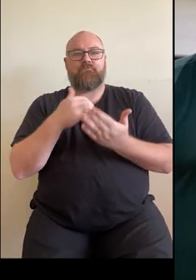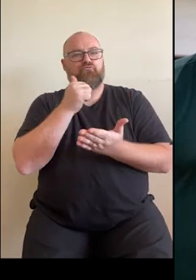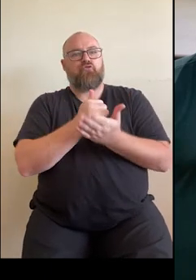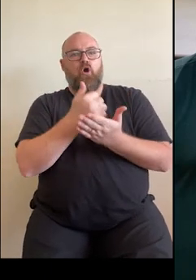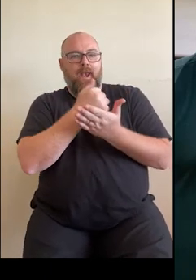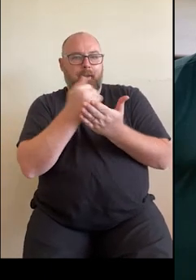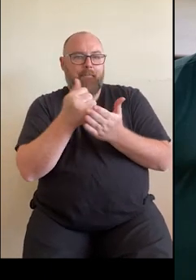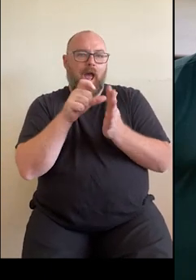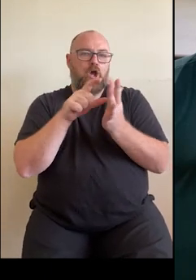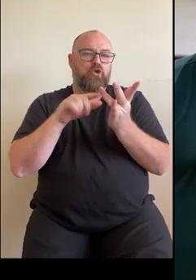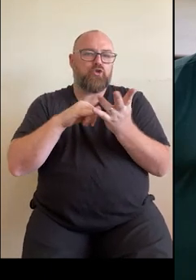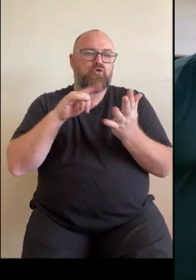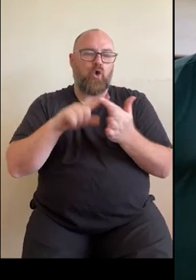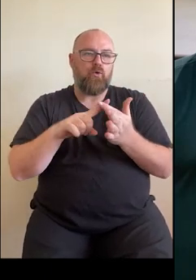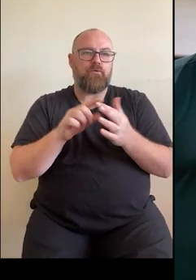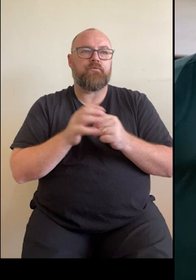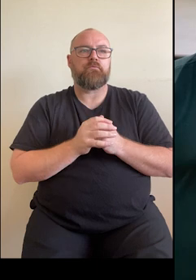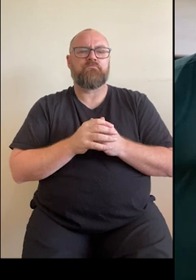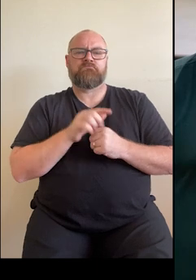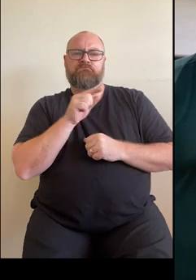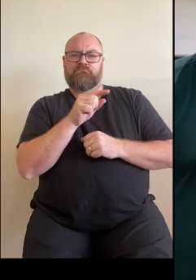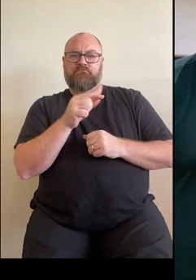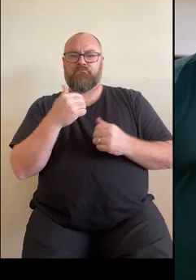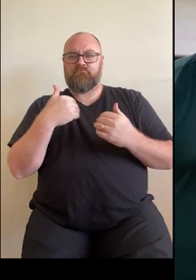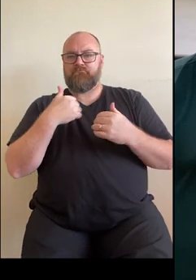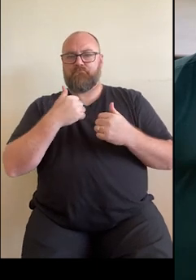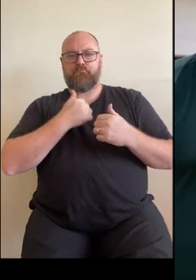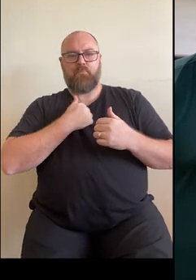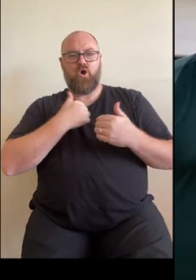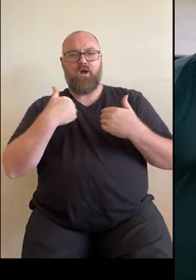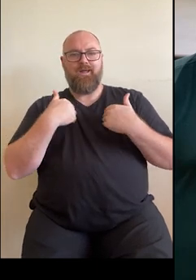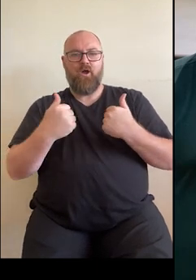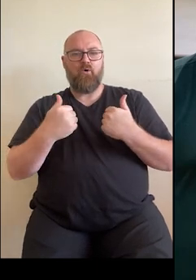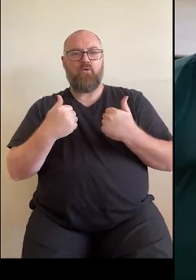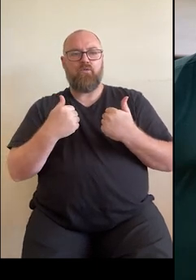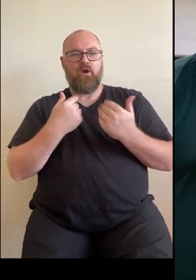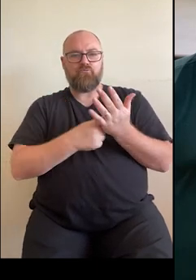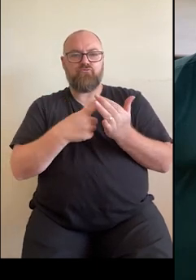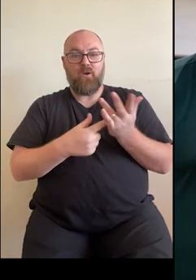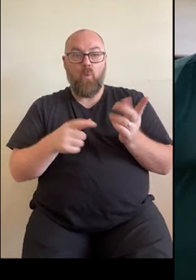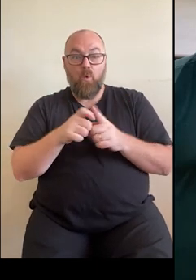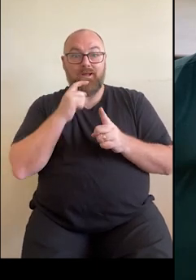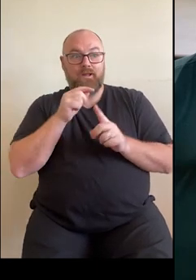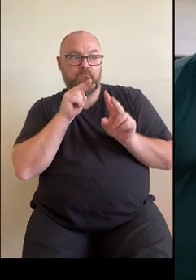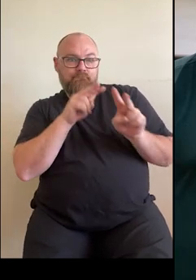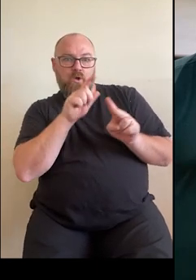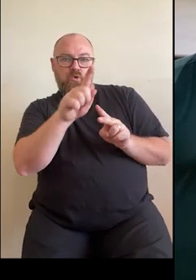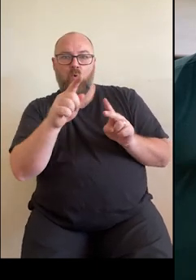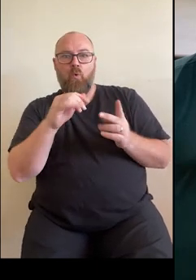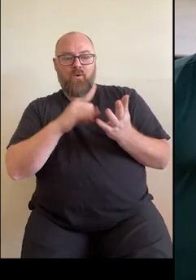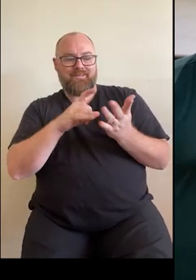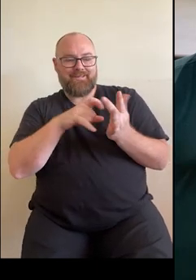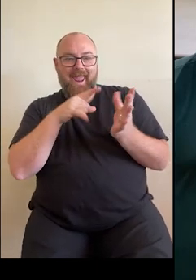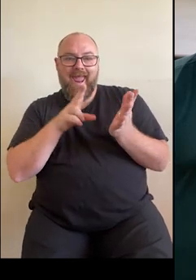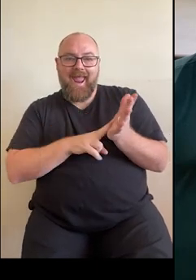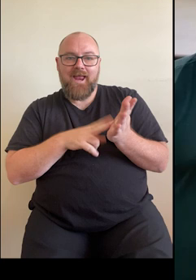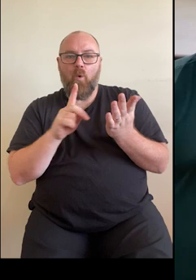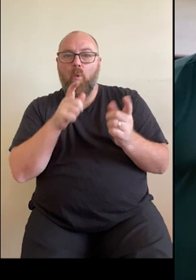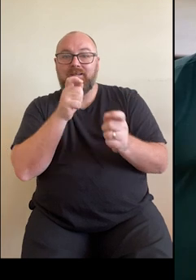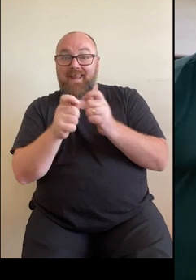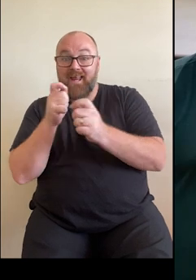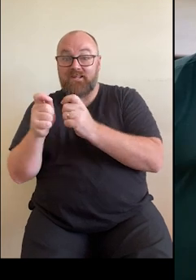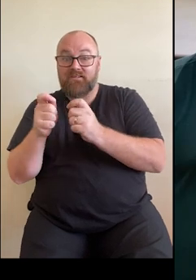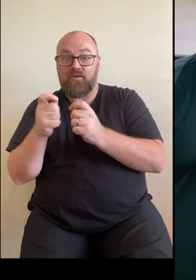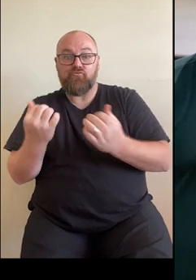My Health Record can help you keep track of your test and scan results as well. When your healthcare providers can view these it